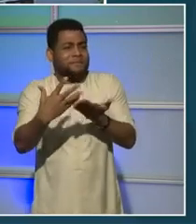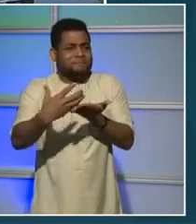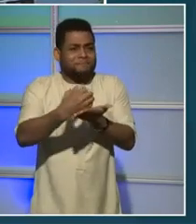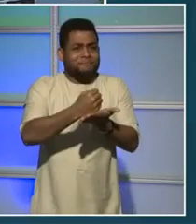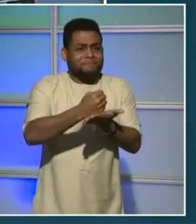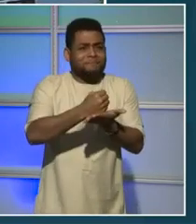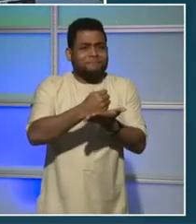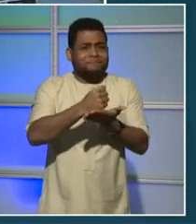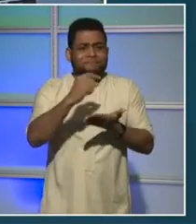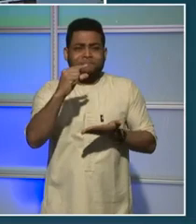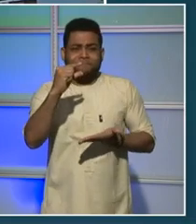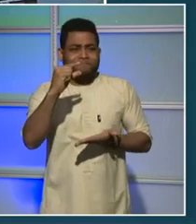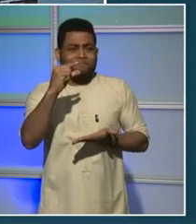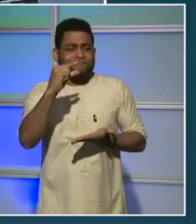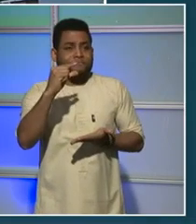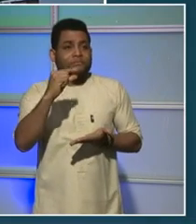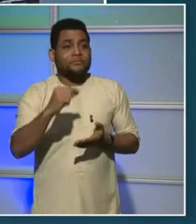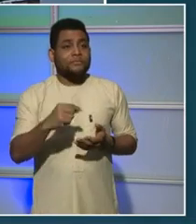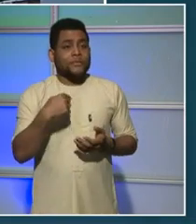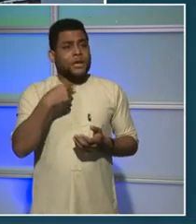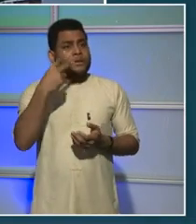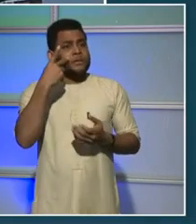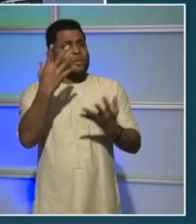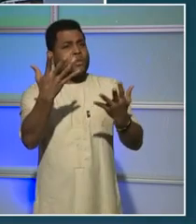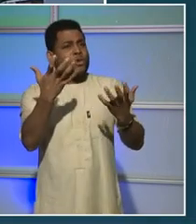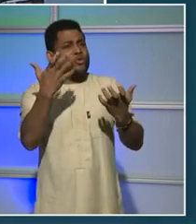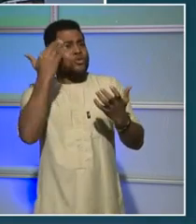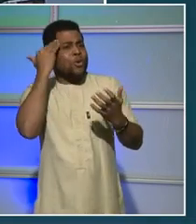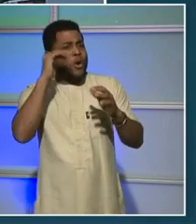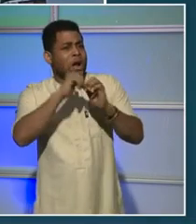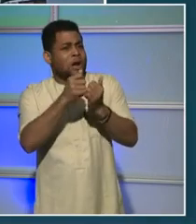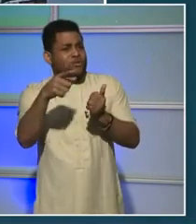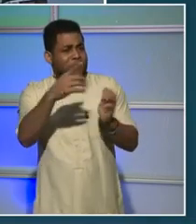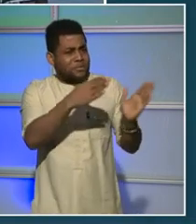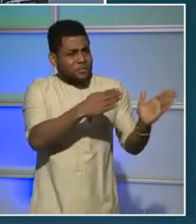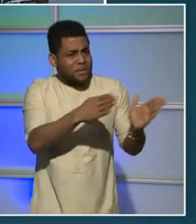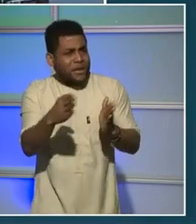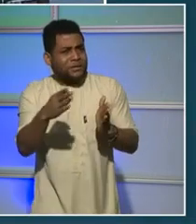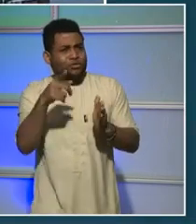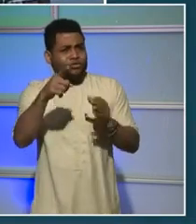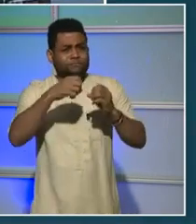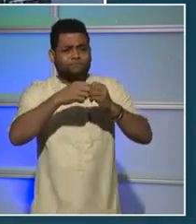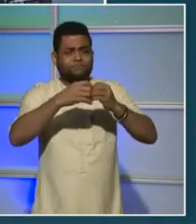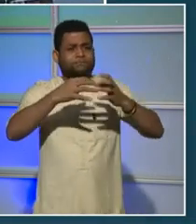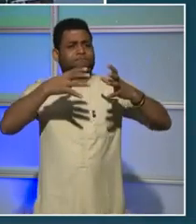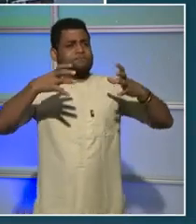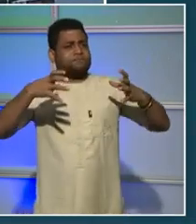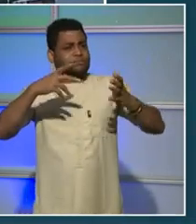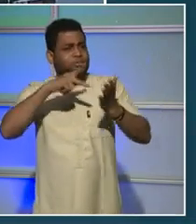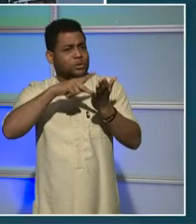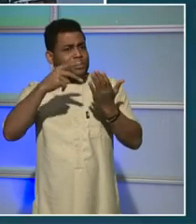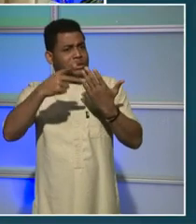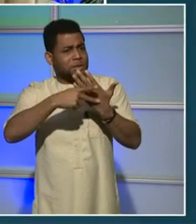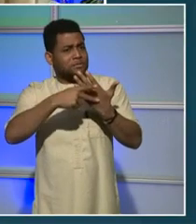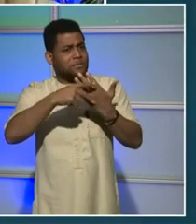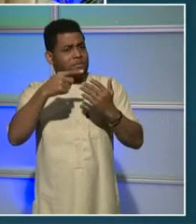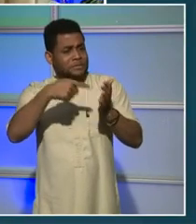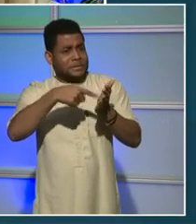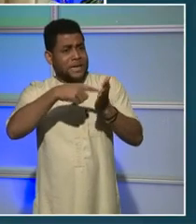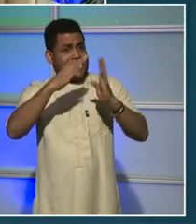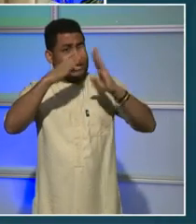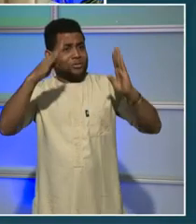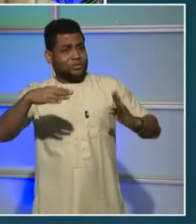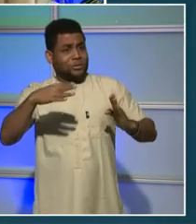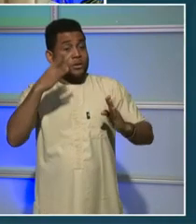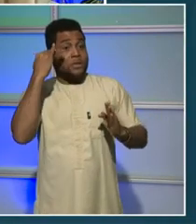know how you are planning to expand affordable housing programs as we see an increase in renting